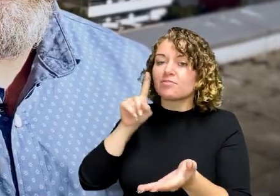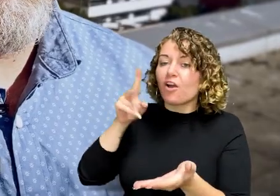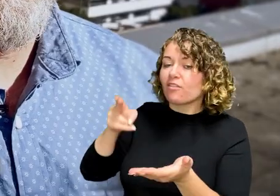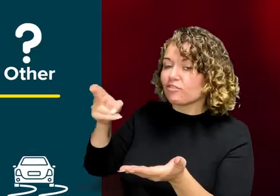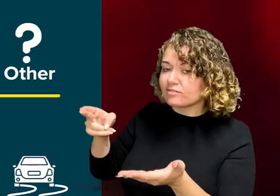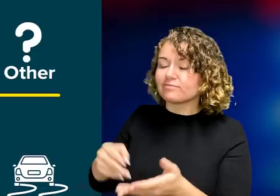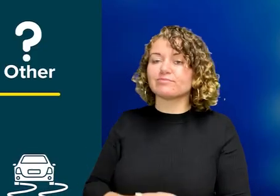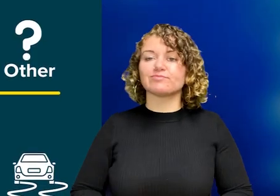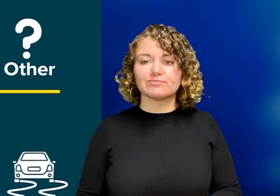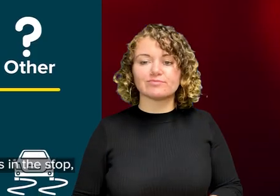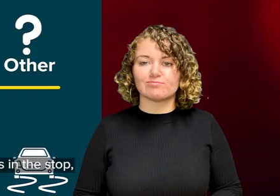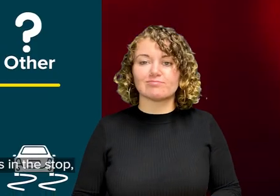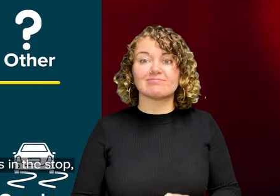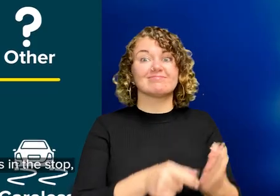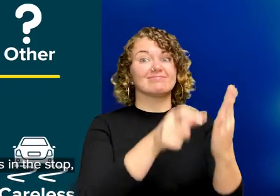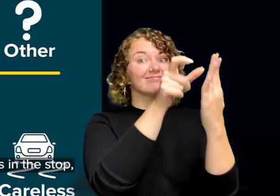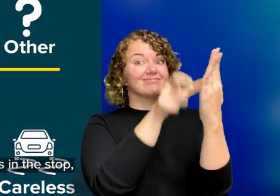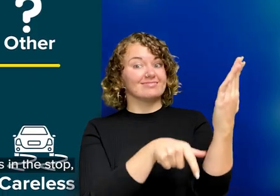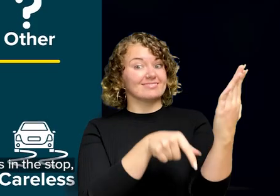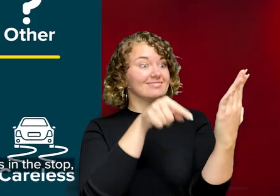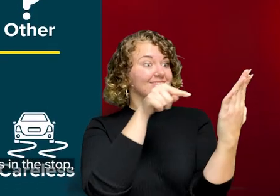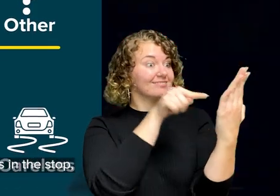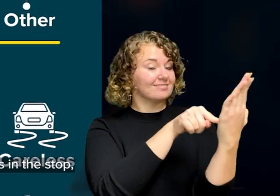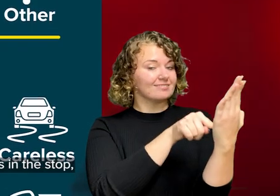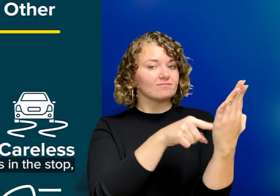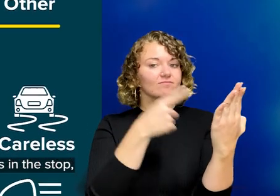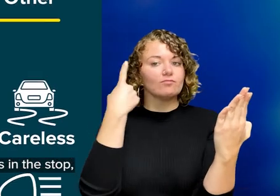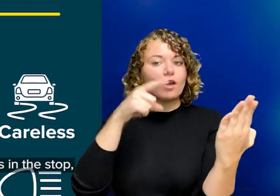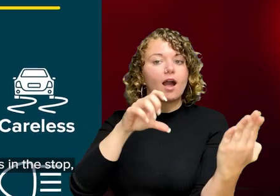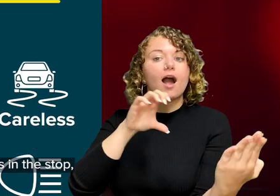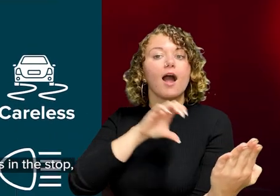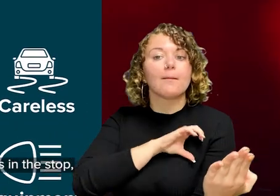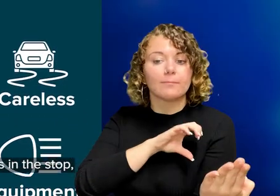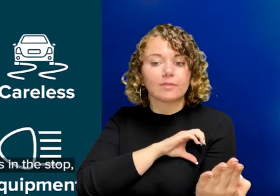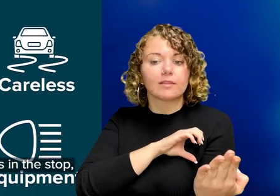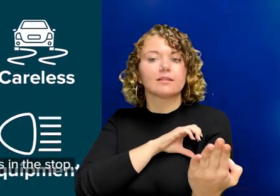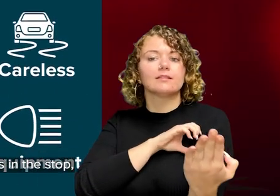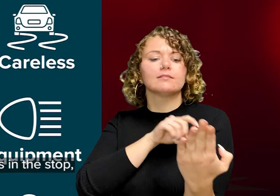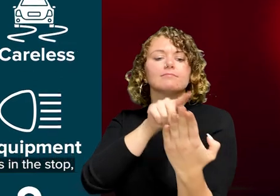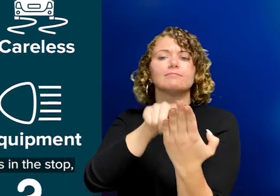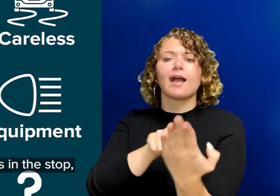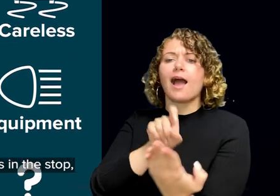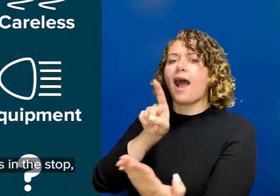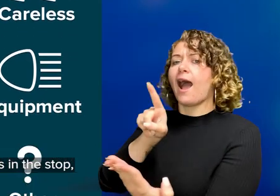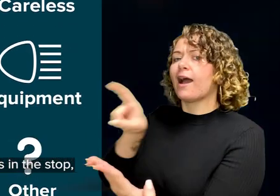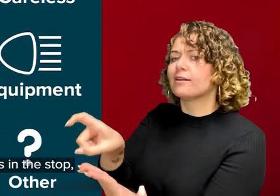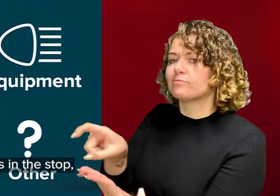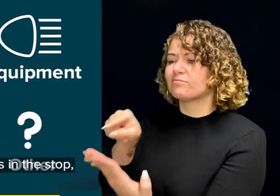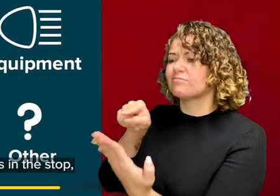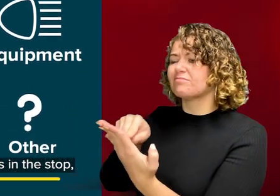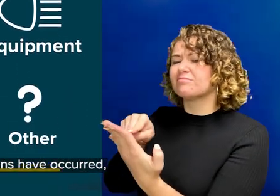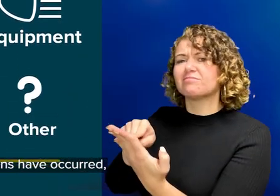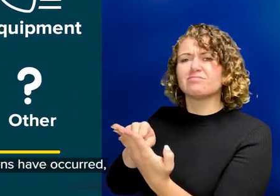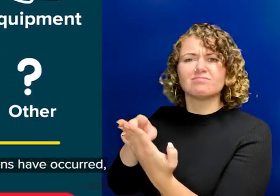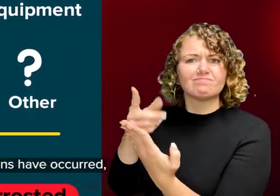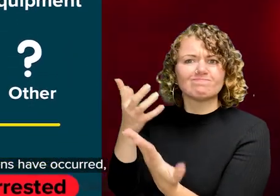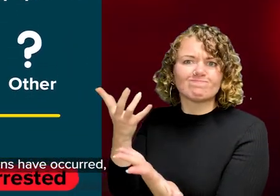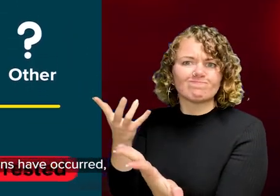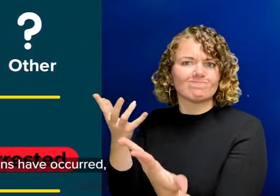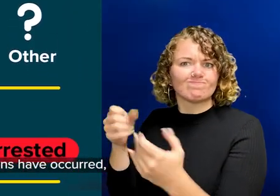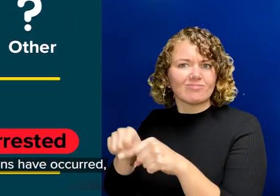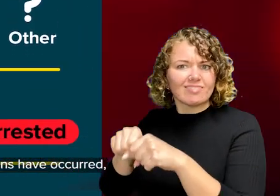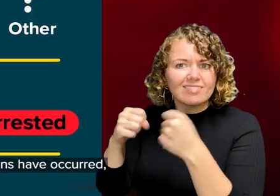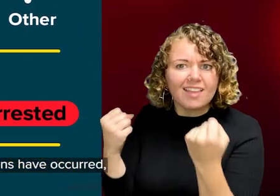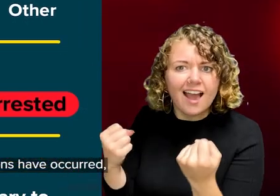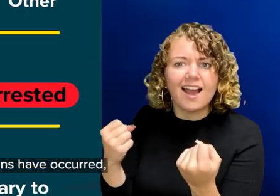hard of hearing. One side of the card is for Vancouver police members to indicate their intentions in the stop, such